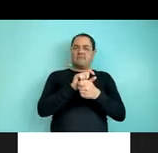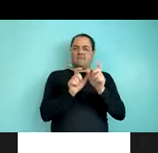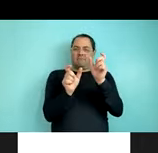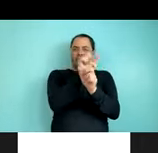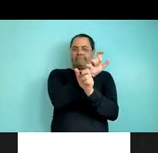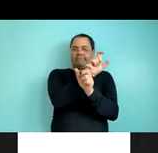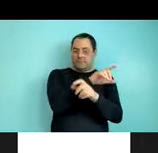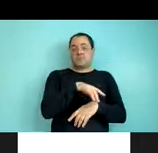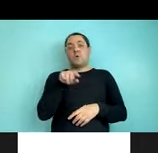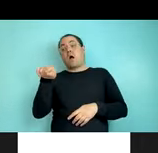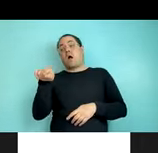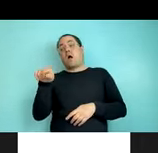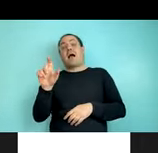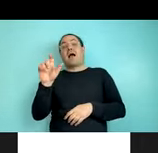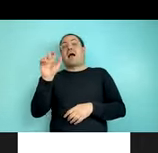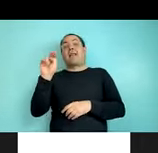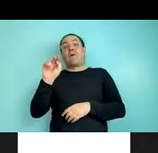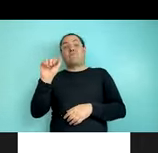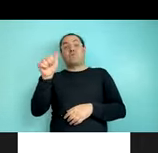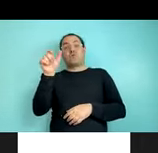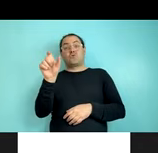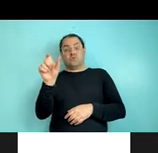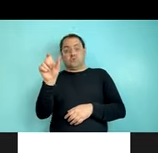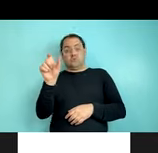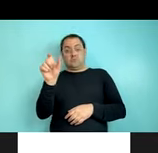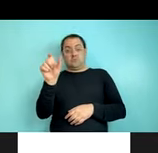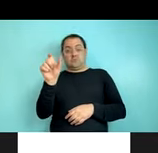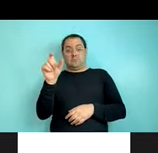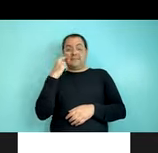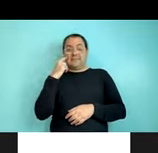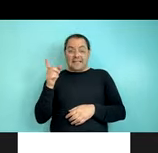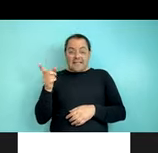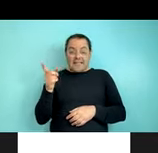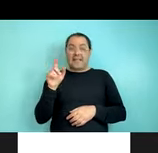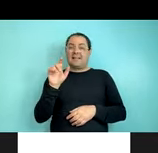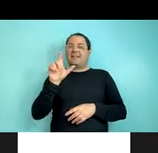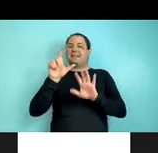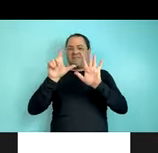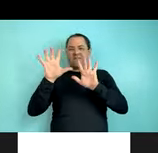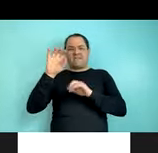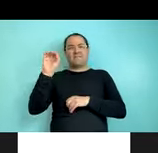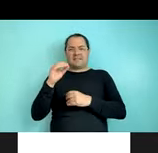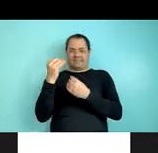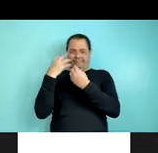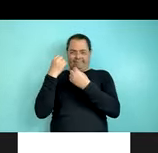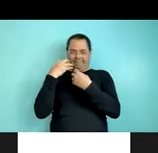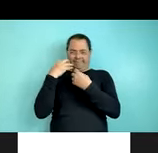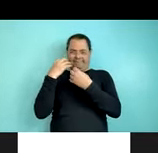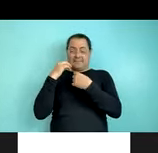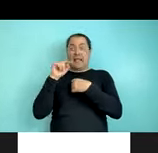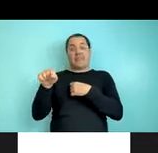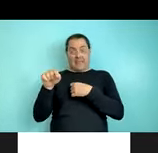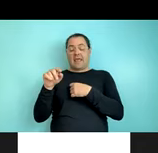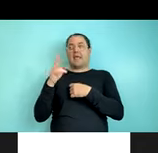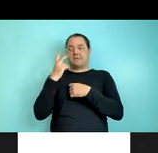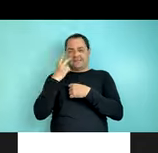first condition? Well, here we see the mean proportion of noun first selections is around 75, roughly what they received